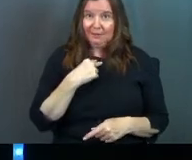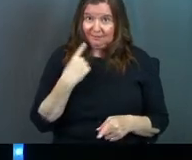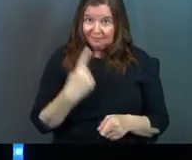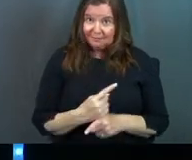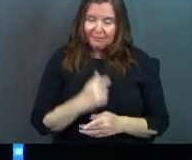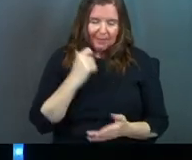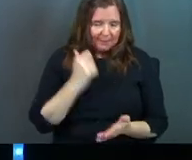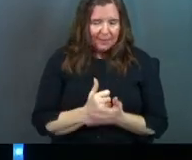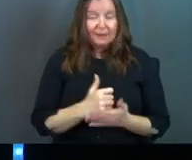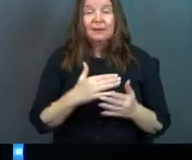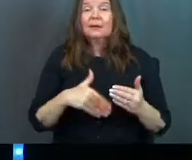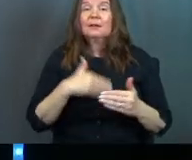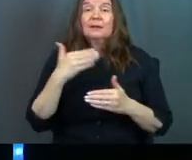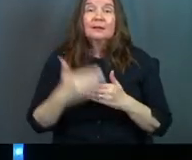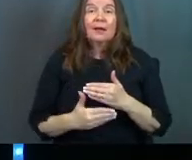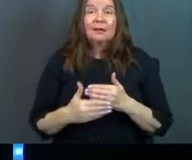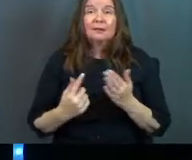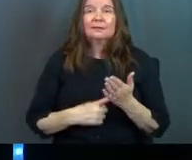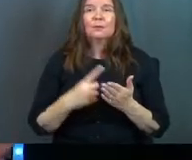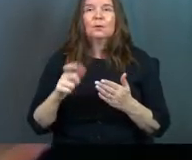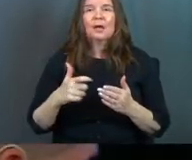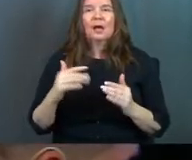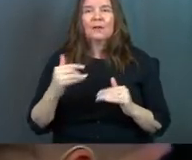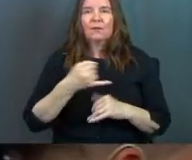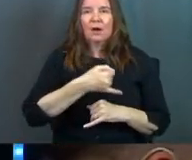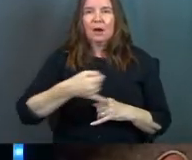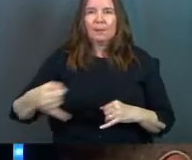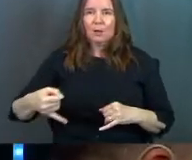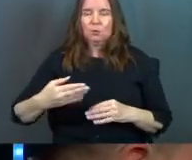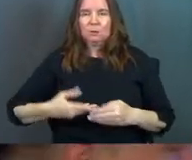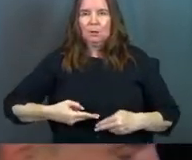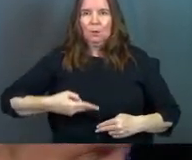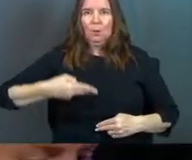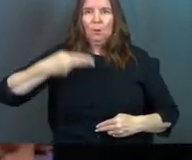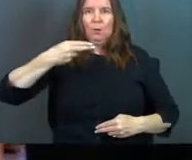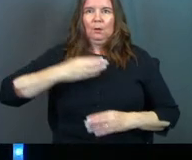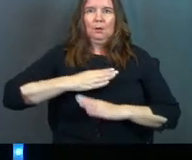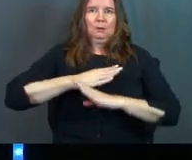Amen. Next, sometimes we got our boundaries way too high.